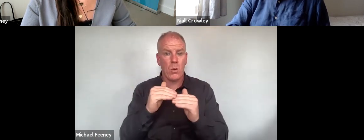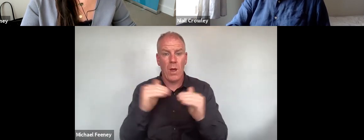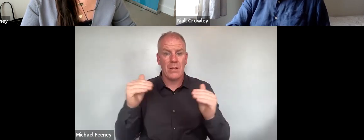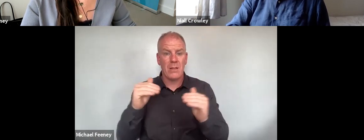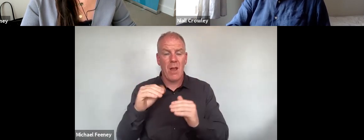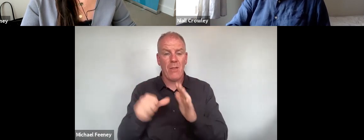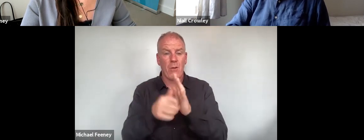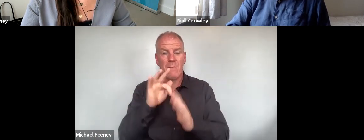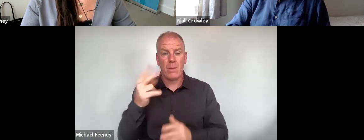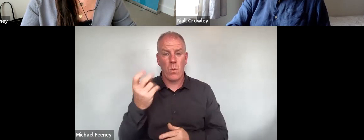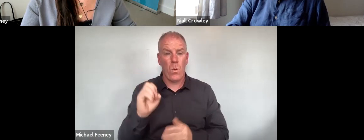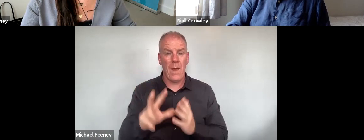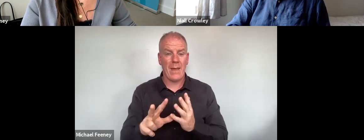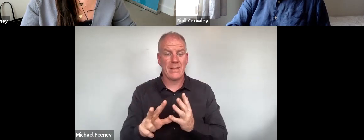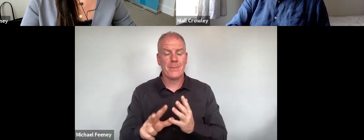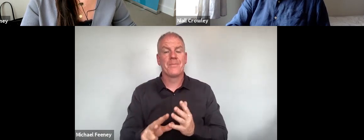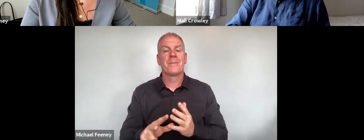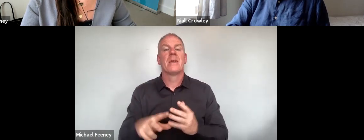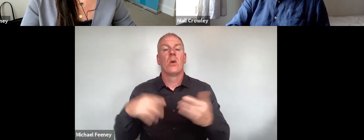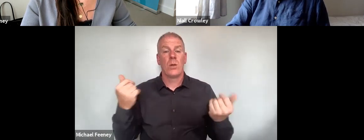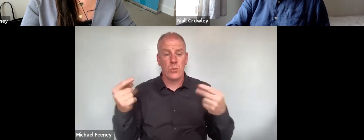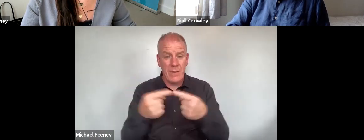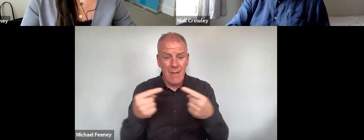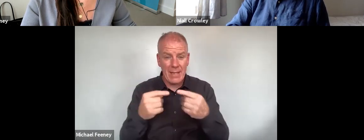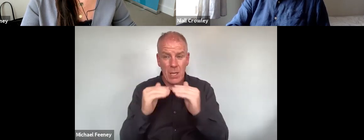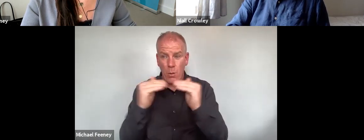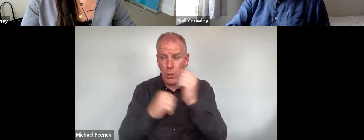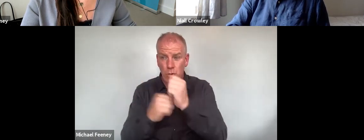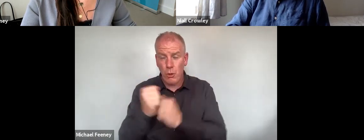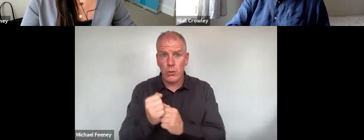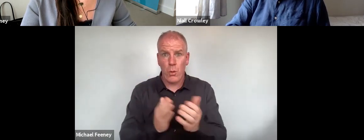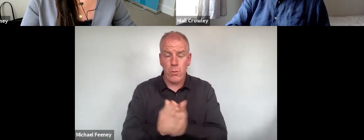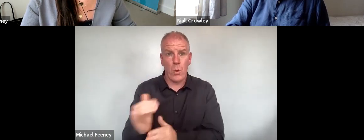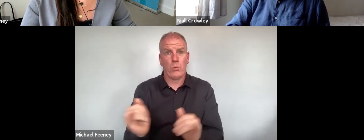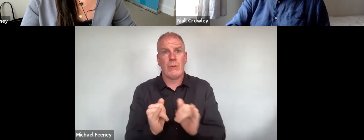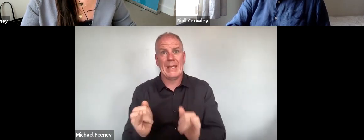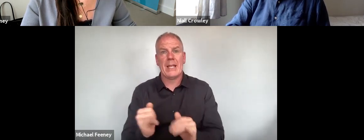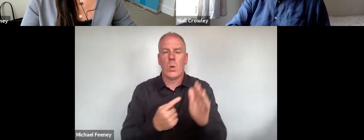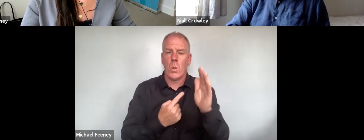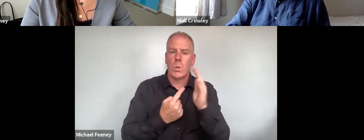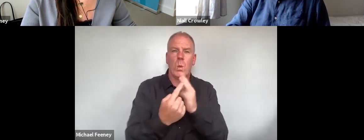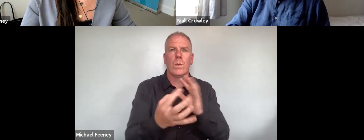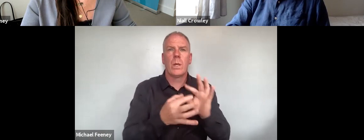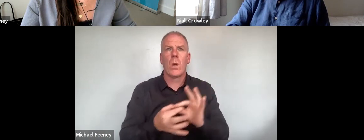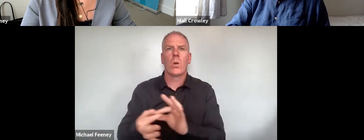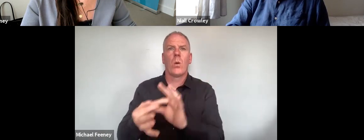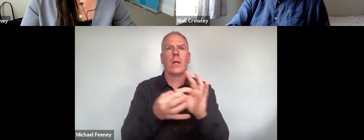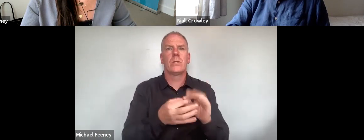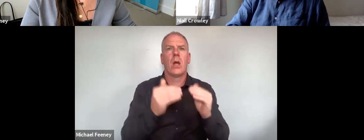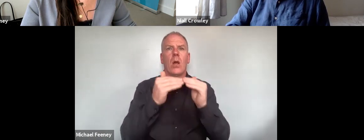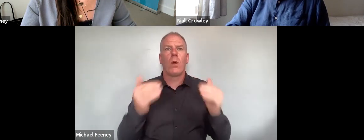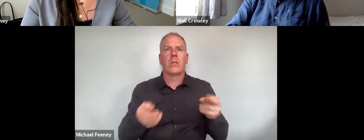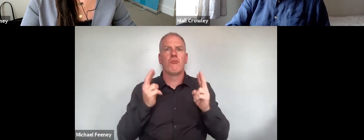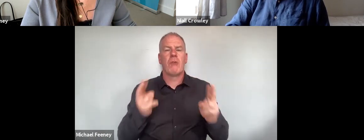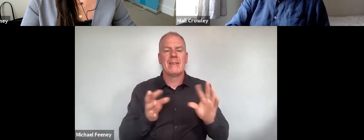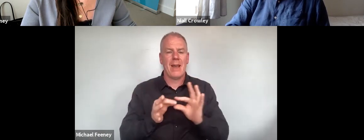2008. In organising to defend equality architecture at a moment of crisis a unique coalition the Equality and Rights Alliance was formed.